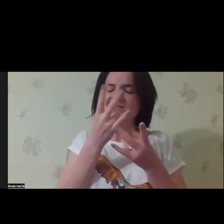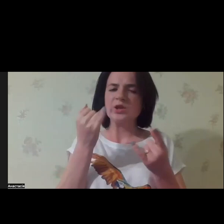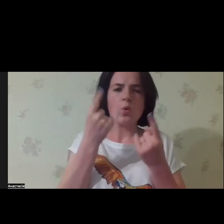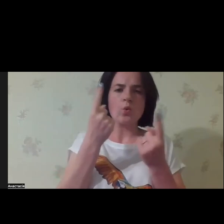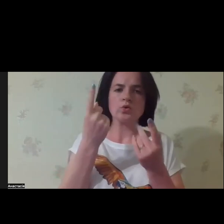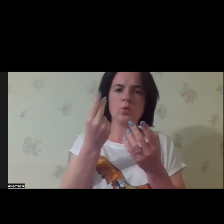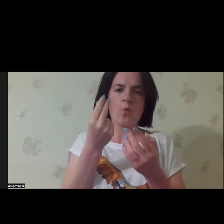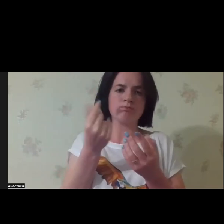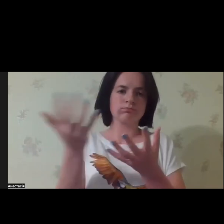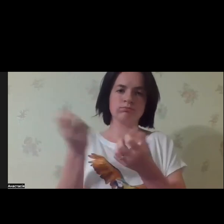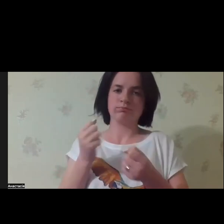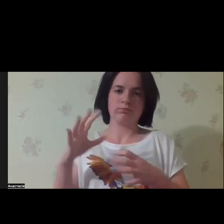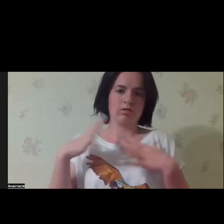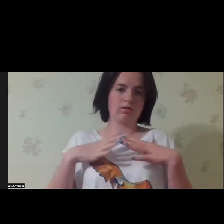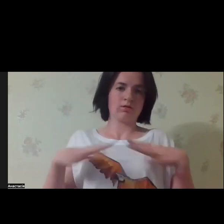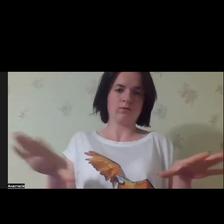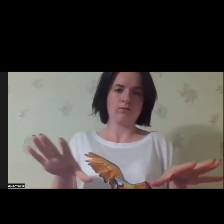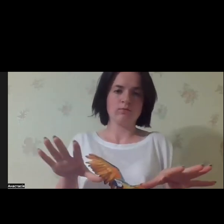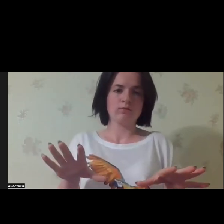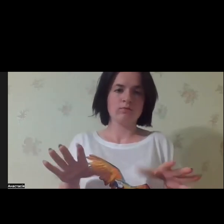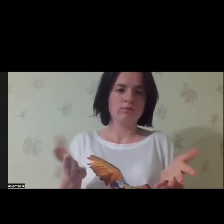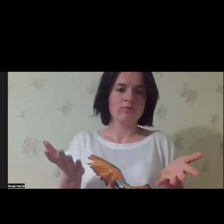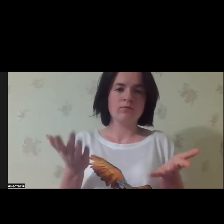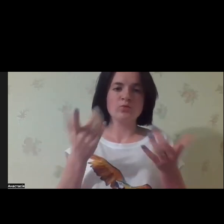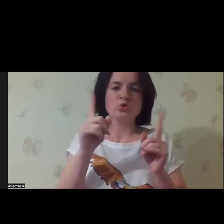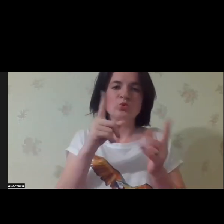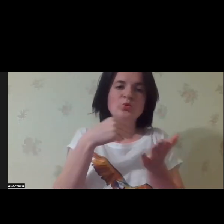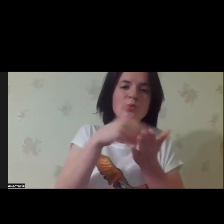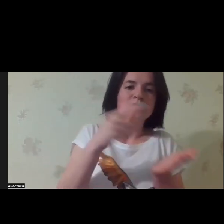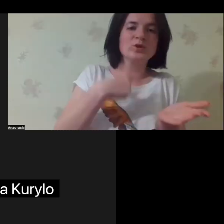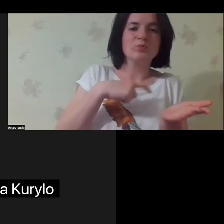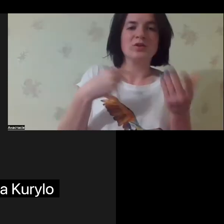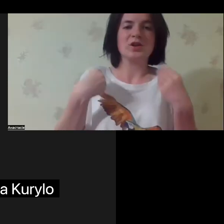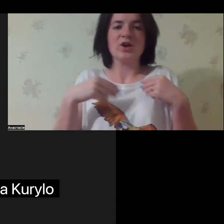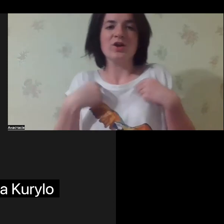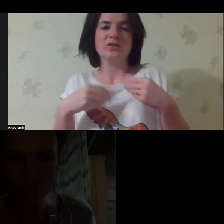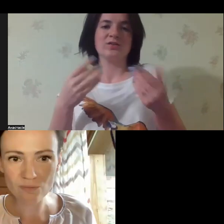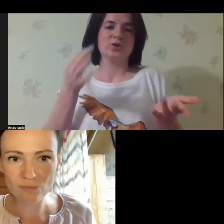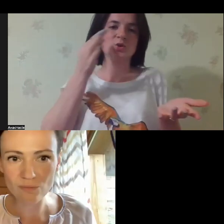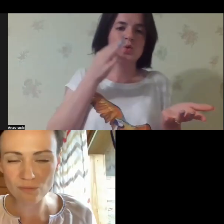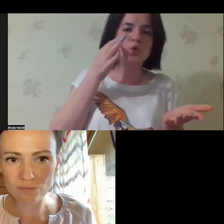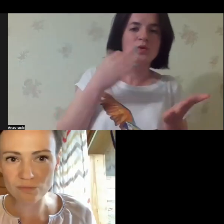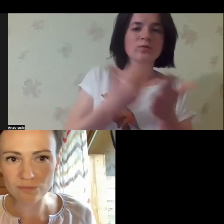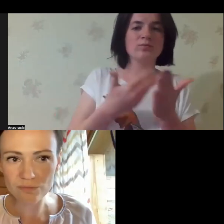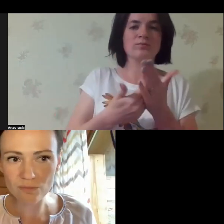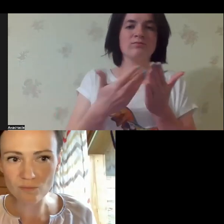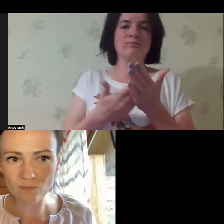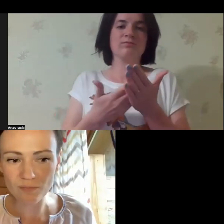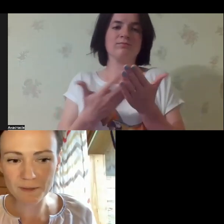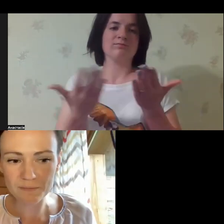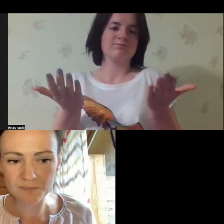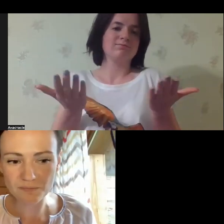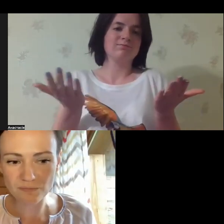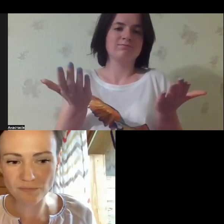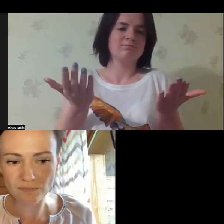I haven't received a penny from the government. I couldn't buy anything for myself. Some sweets